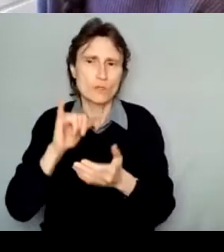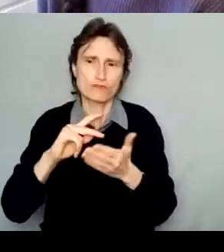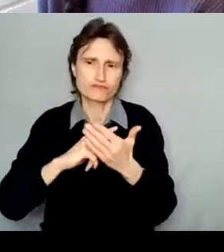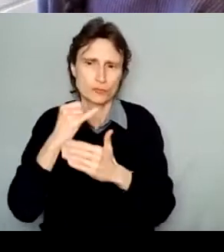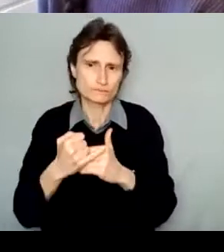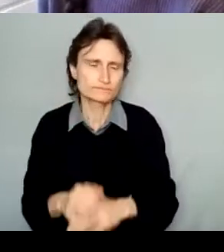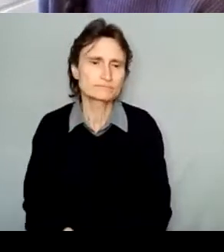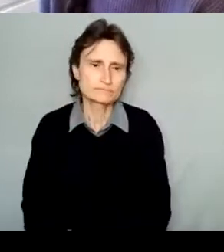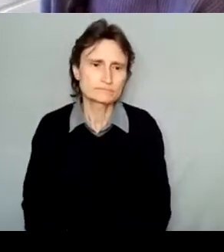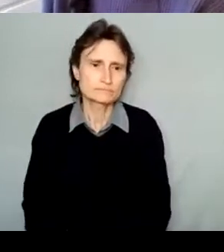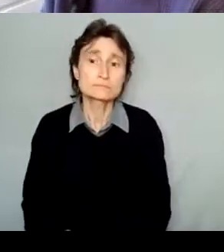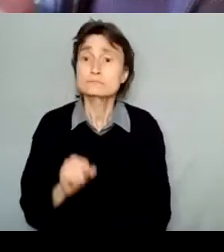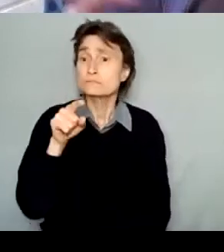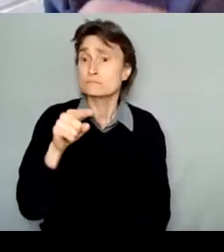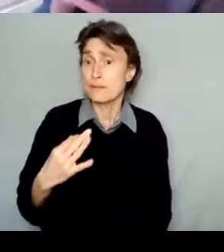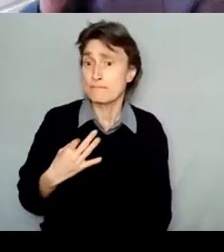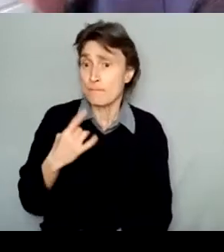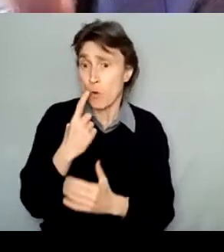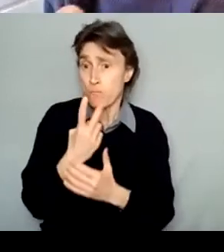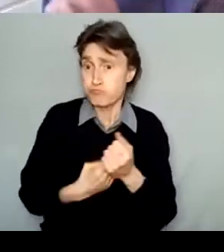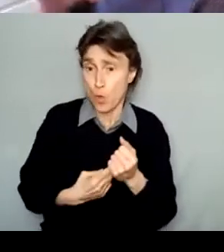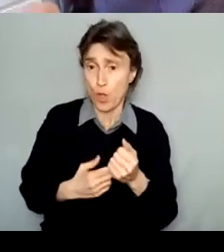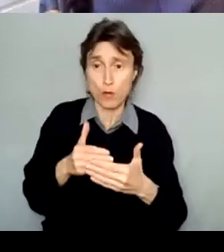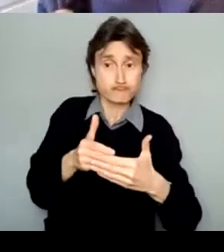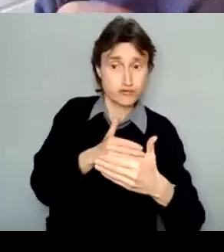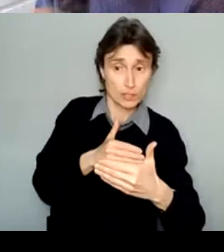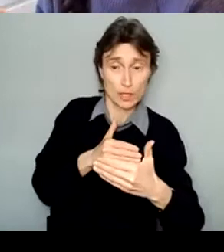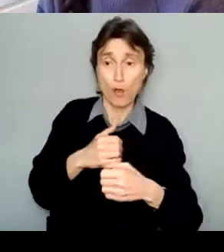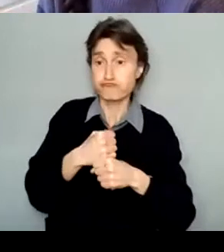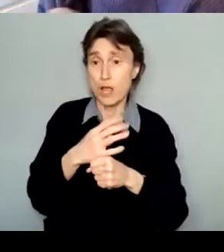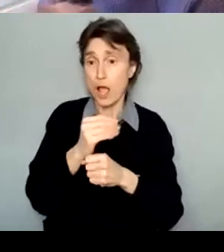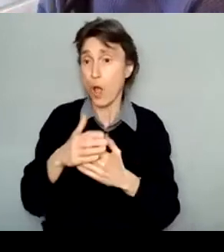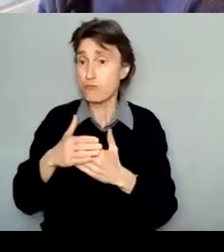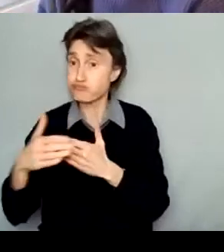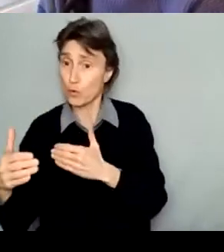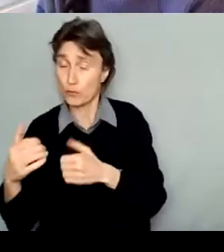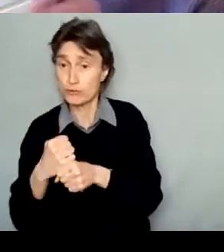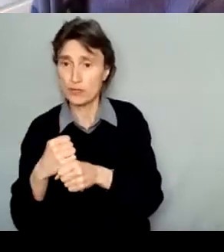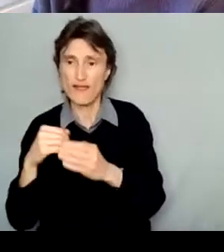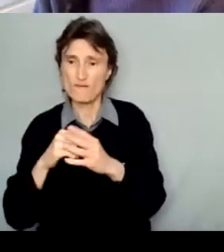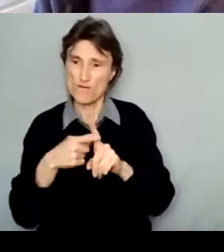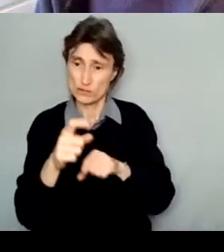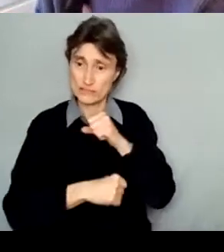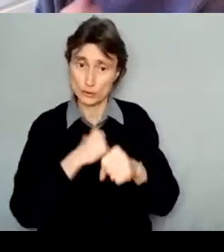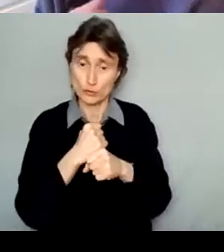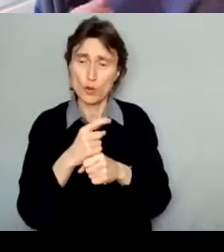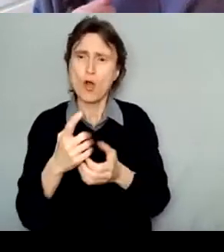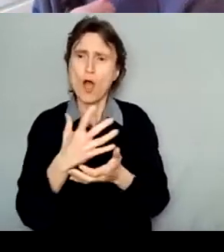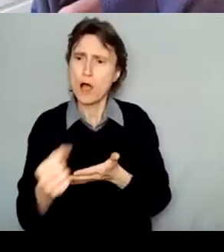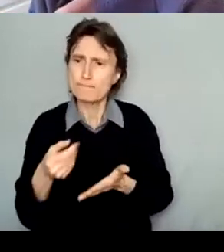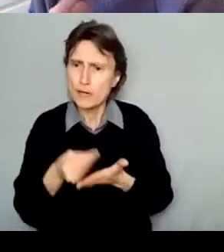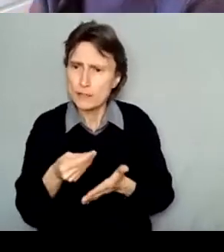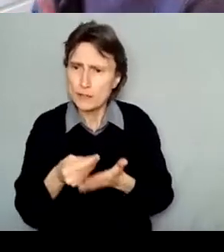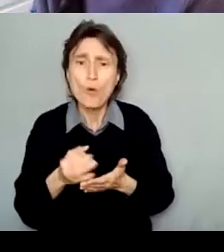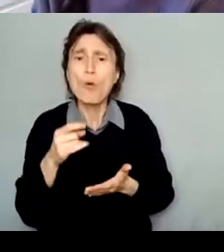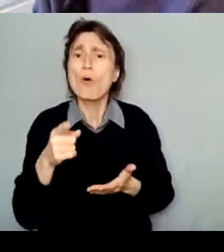If you apply for both pre-production and post-production in year one and then you run out of money or you realize that you want to